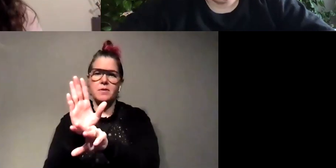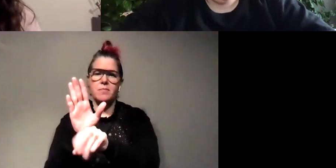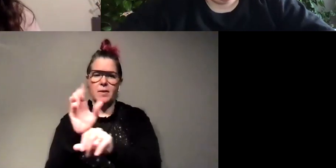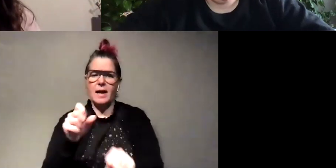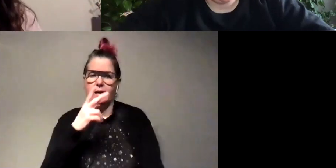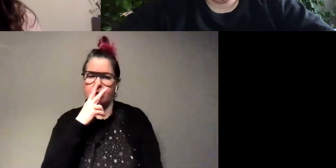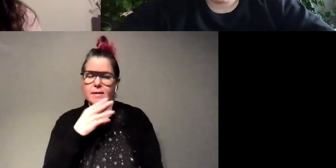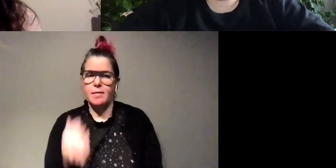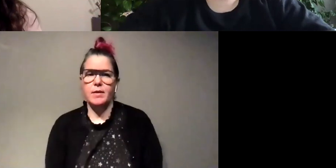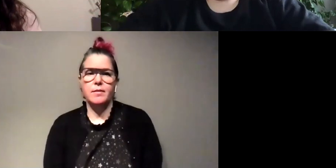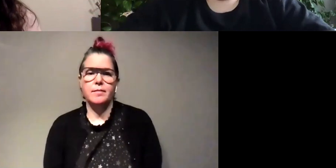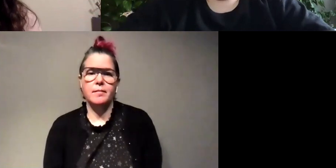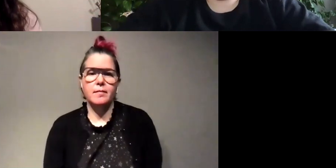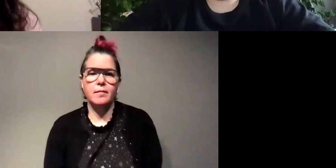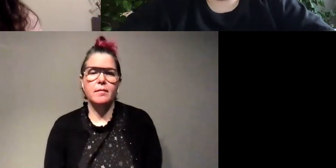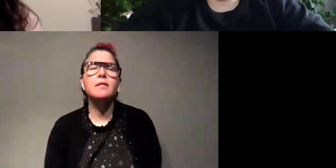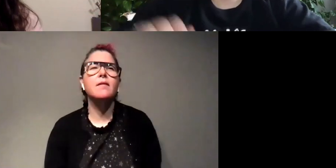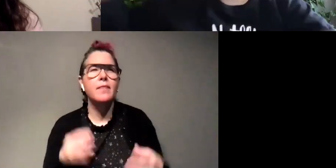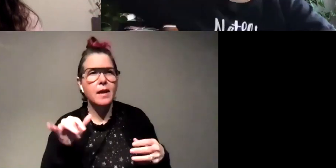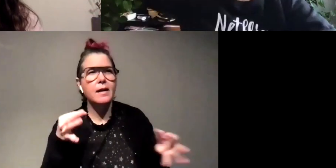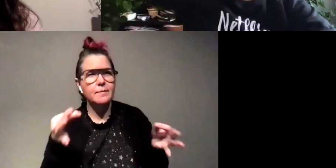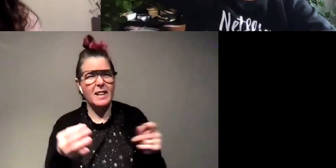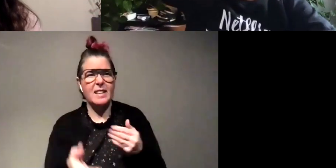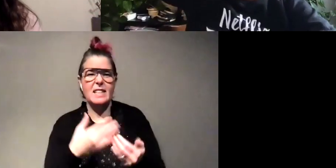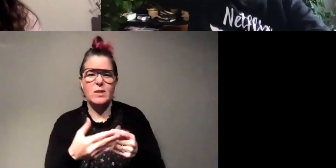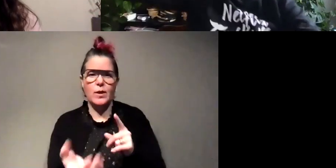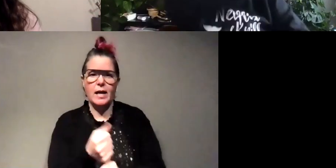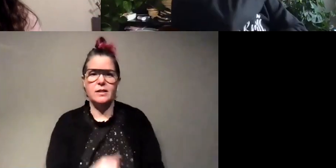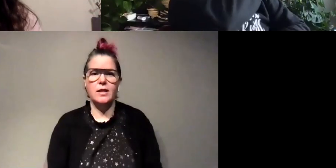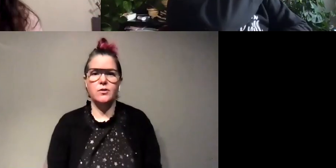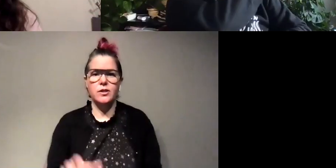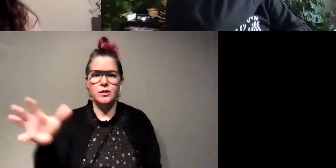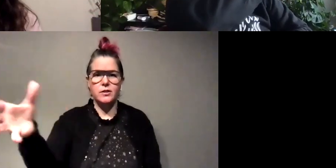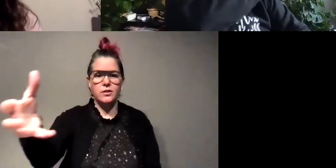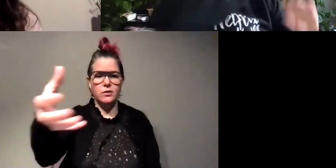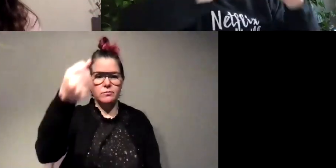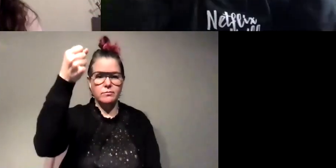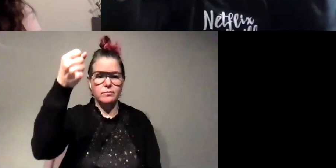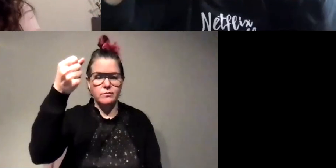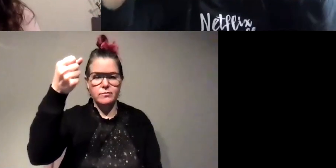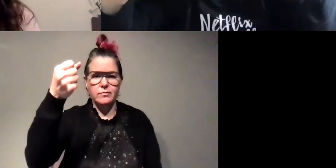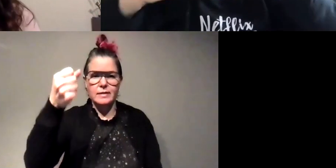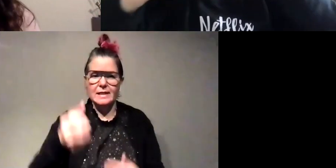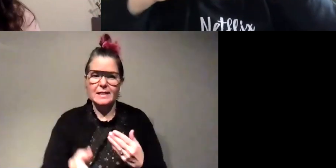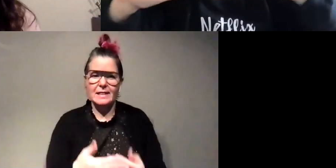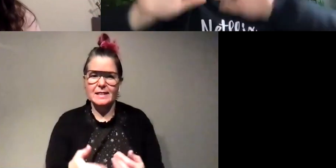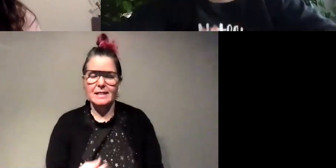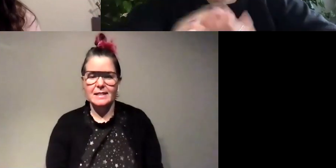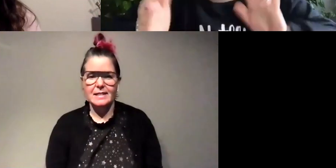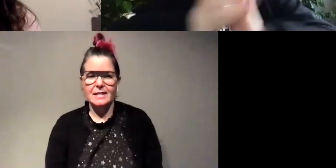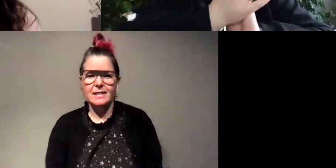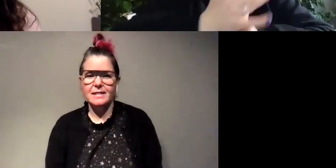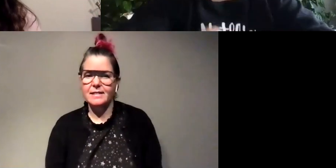way that does explain why they're so easy to catch because i can usually just like swipe them out of the air because their hands are